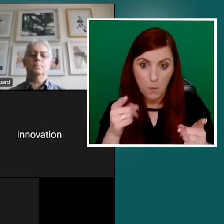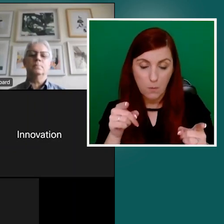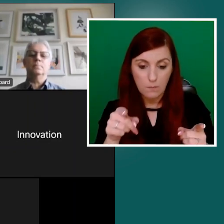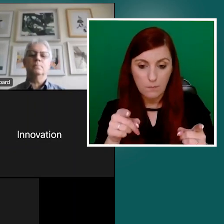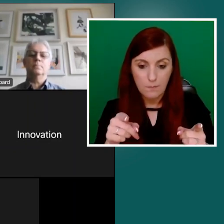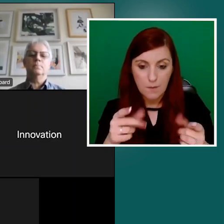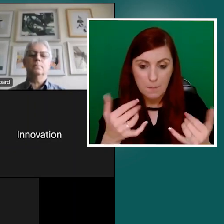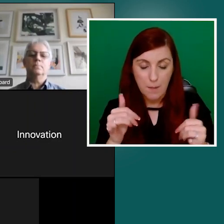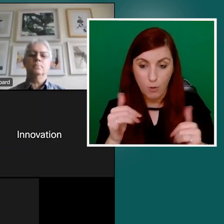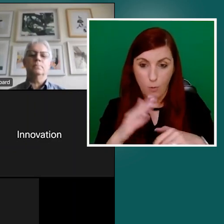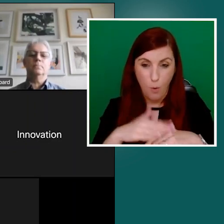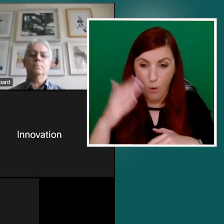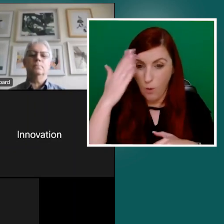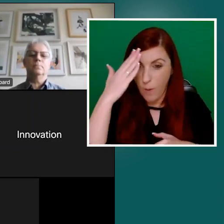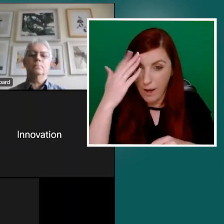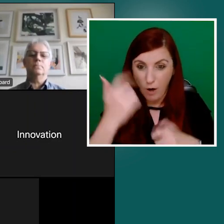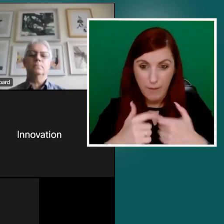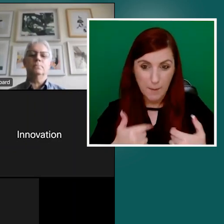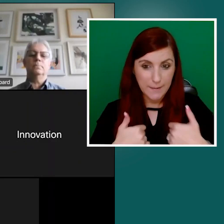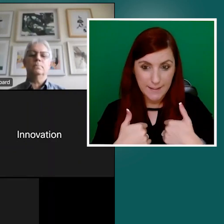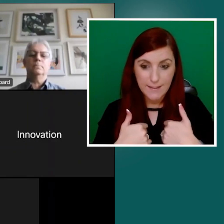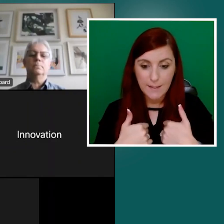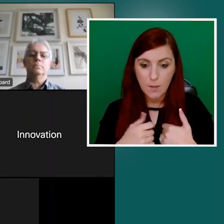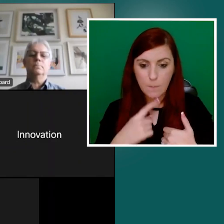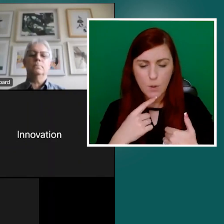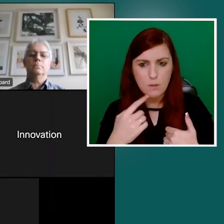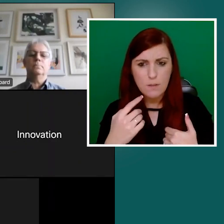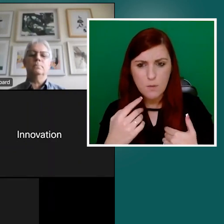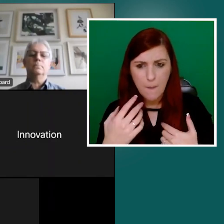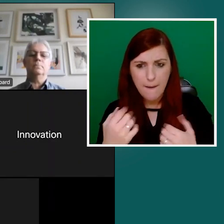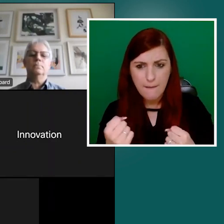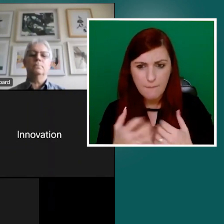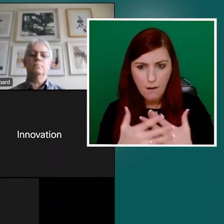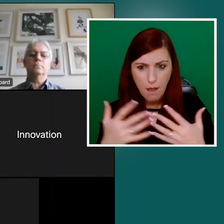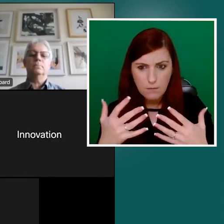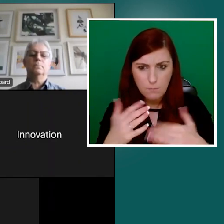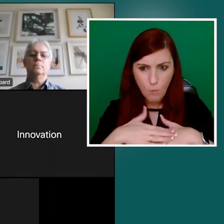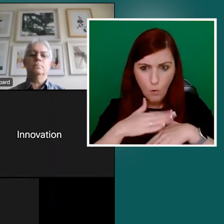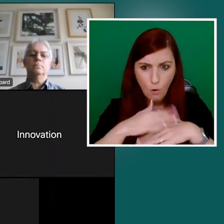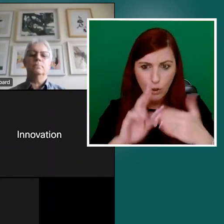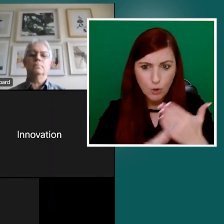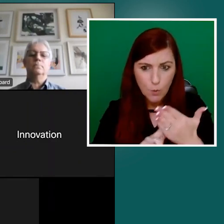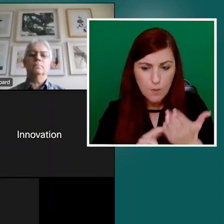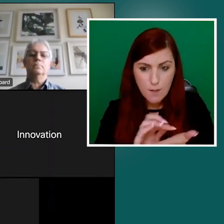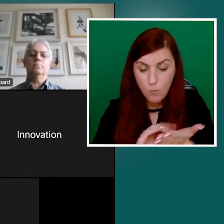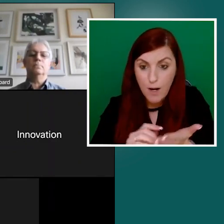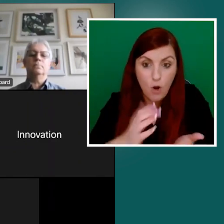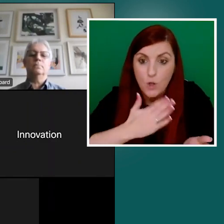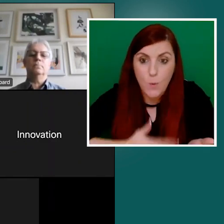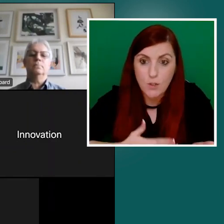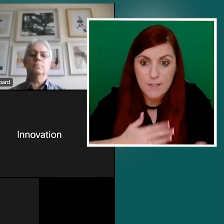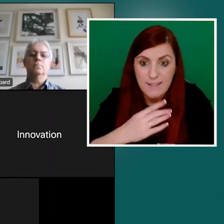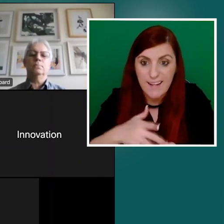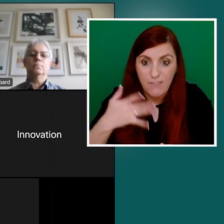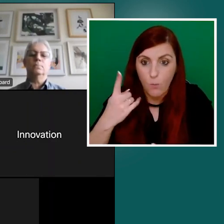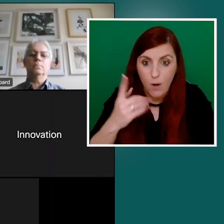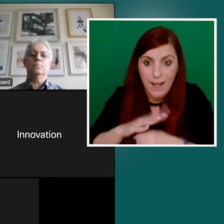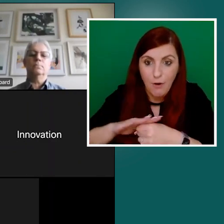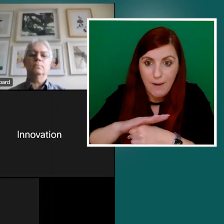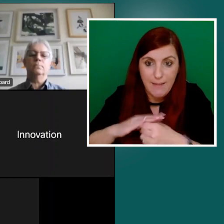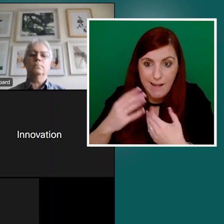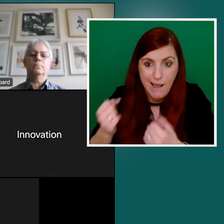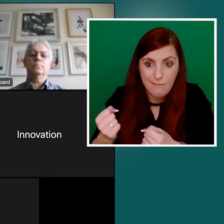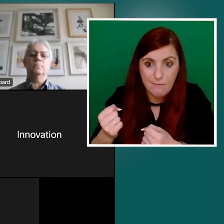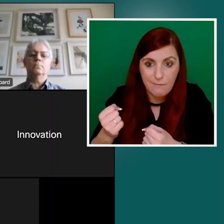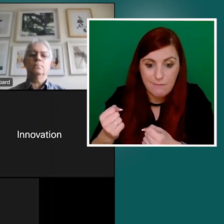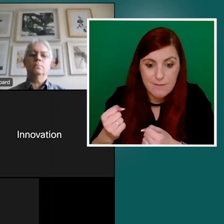a substantial growth, or am I just happened to live in an area that sort of seems to have embraced it? I think it's there. I think we went through,